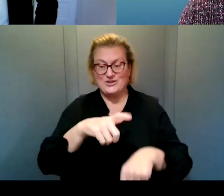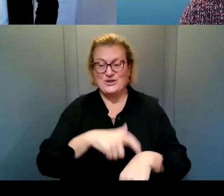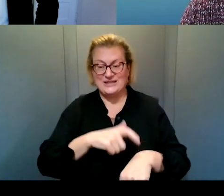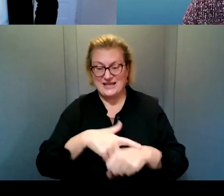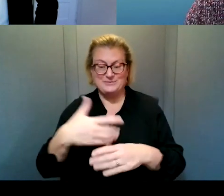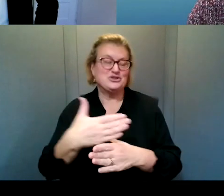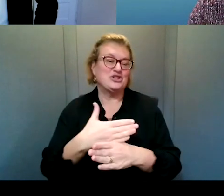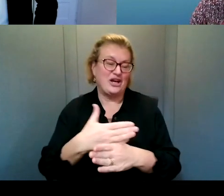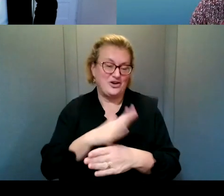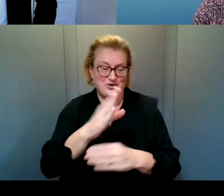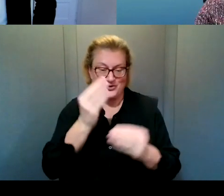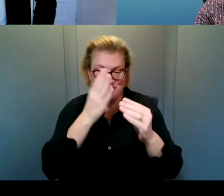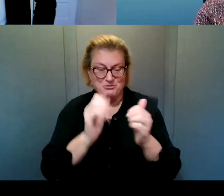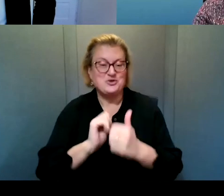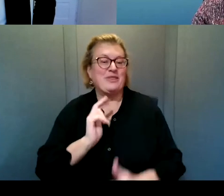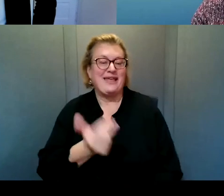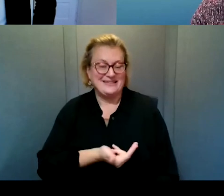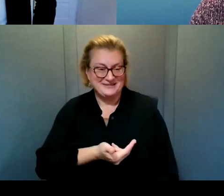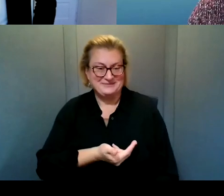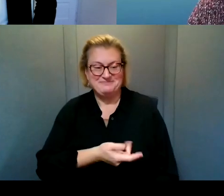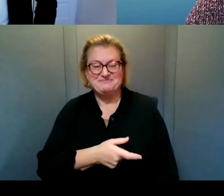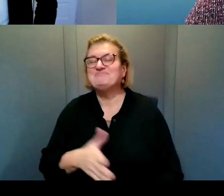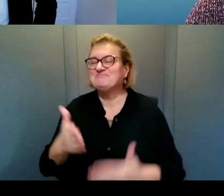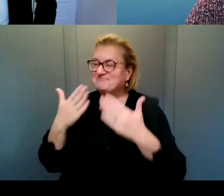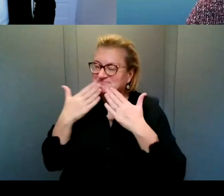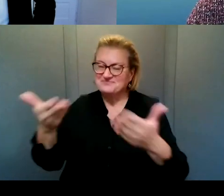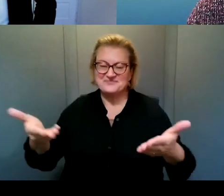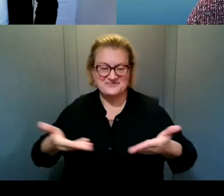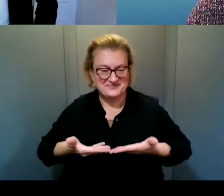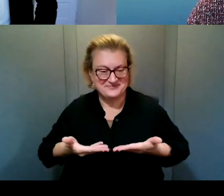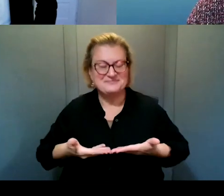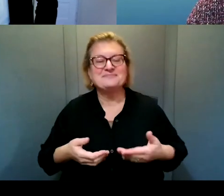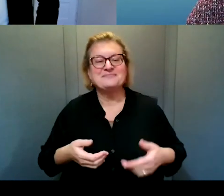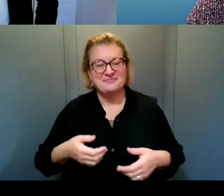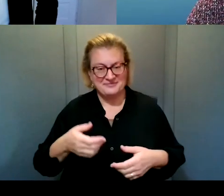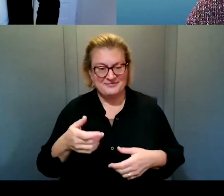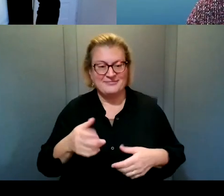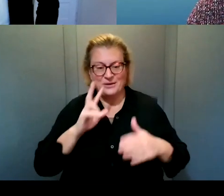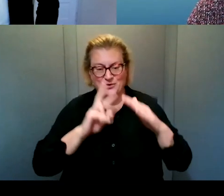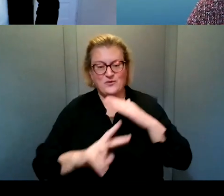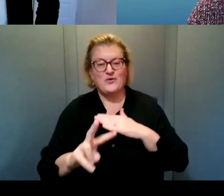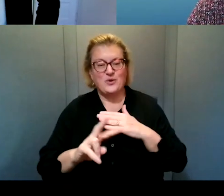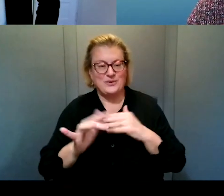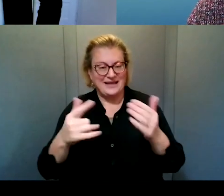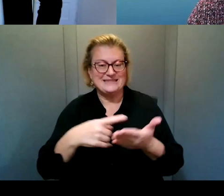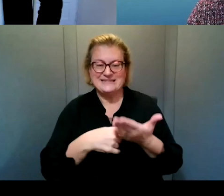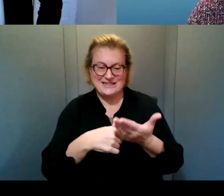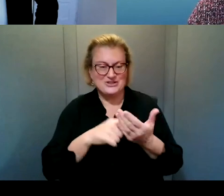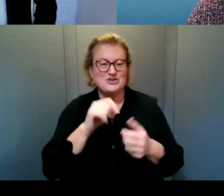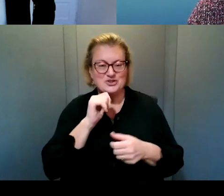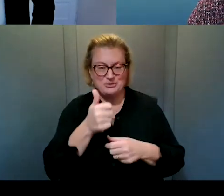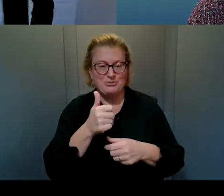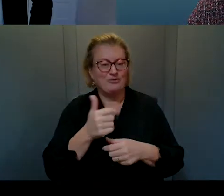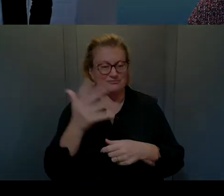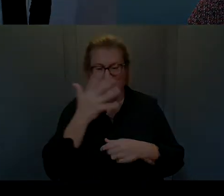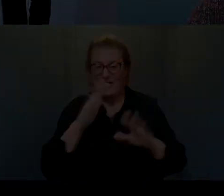sharing your information with us. Thank you very much for inviting me. I'm looking forward to a lot of those discussions tomorrow. They look, they look